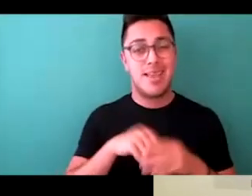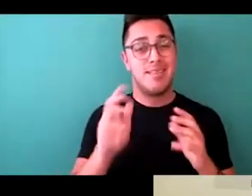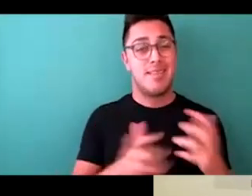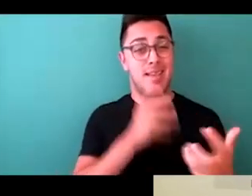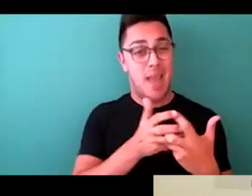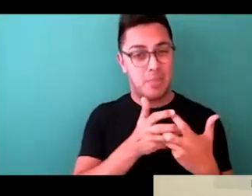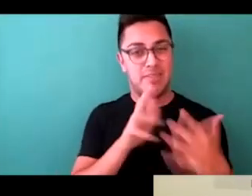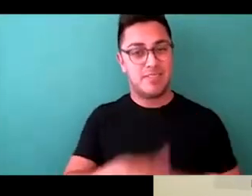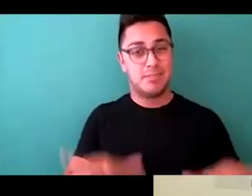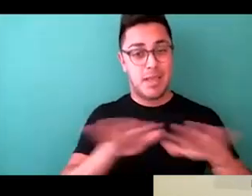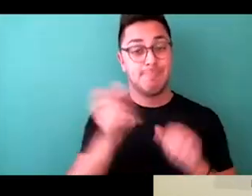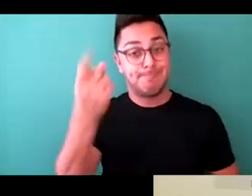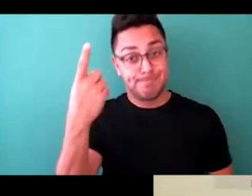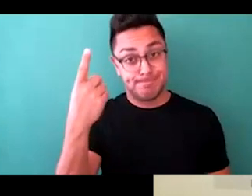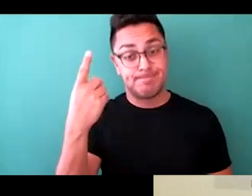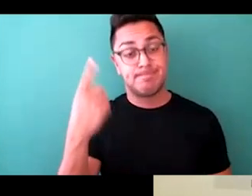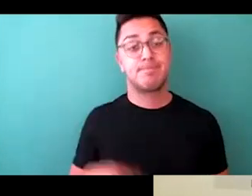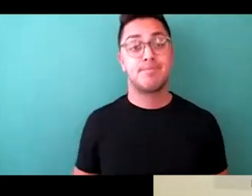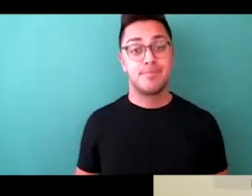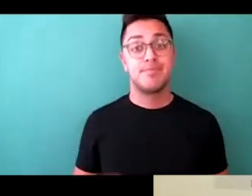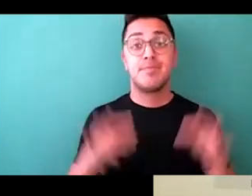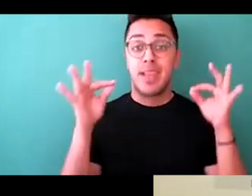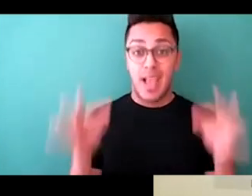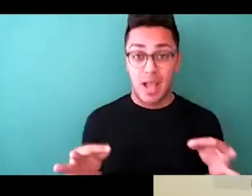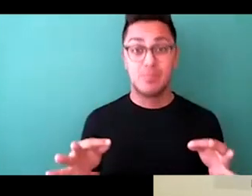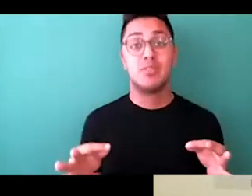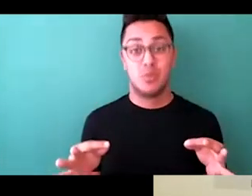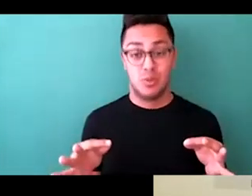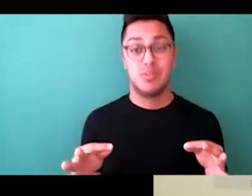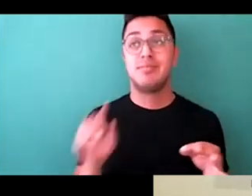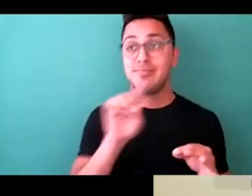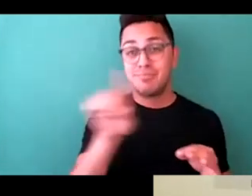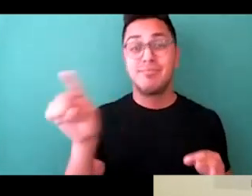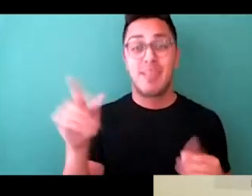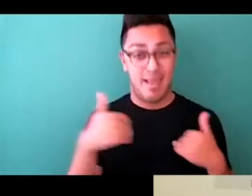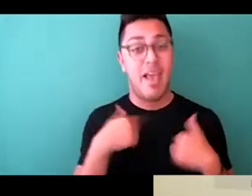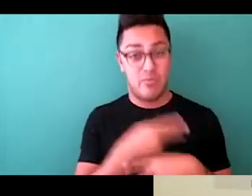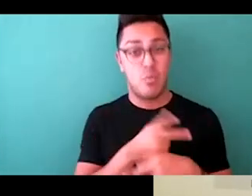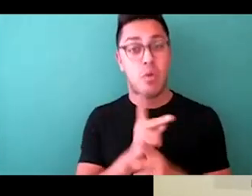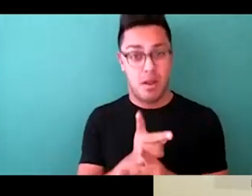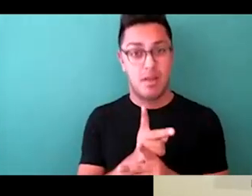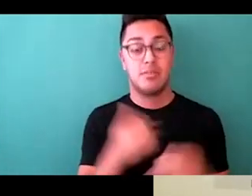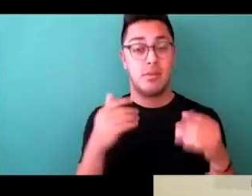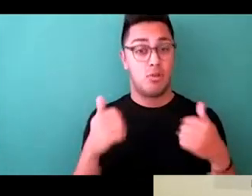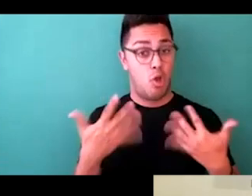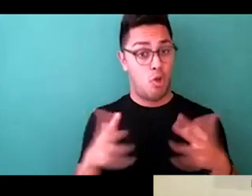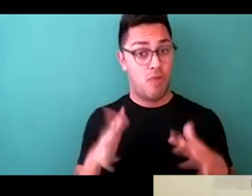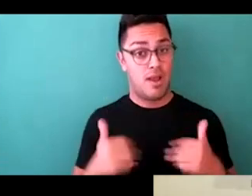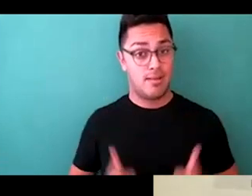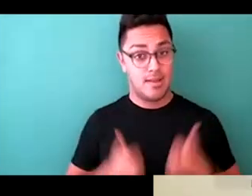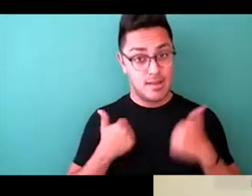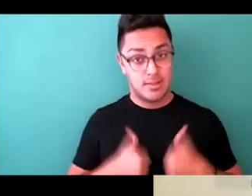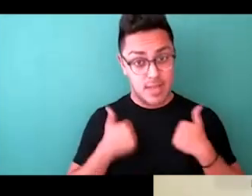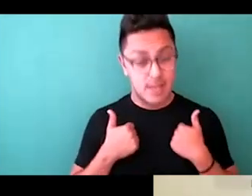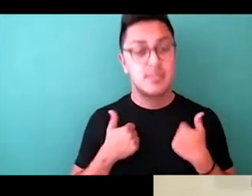However, there are absolutely products that exist currently that fall more into the bucket of